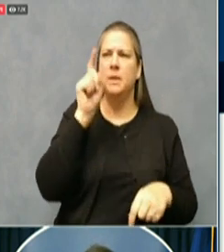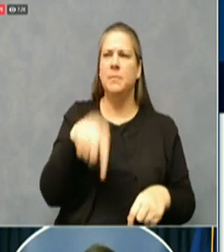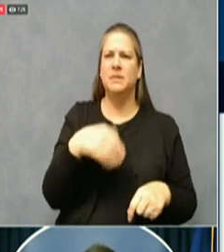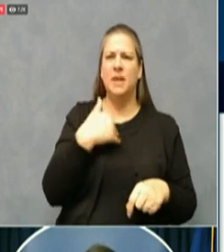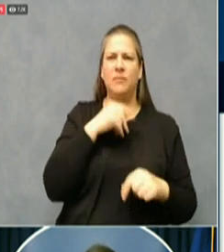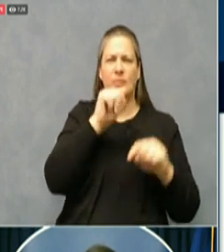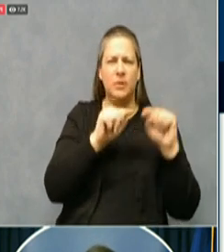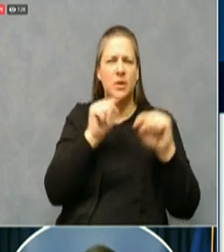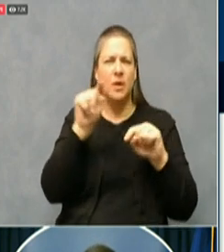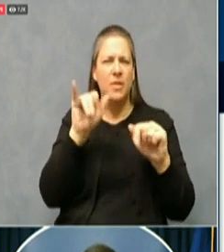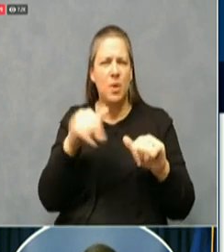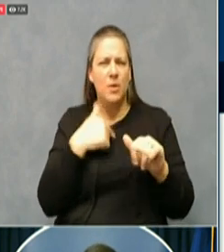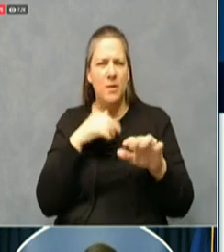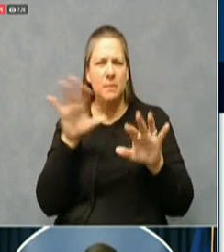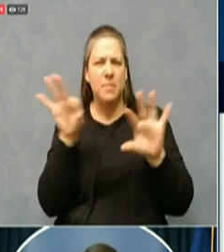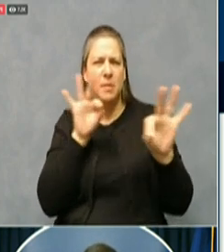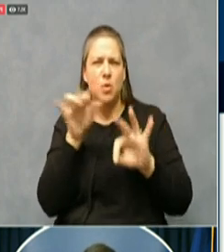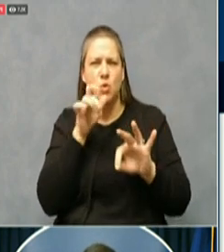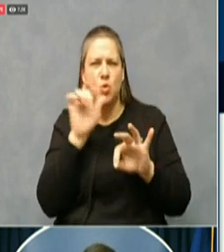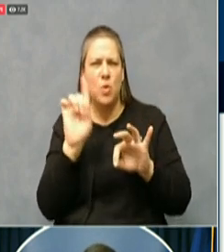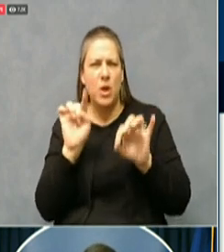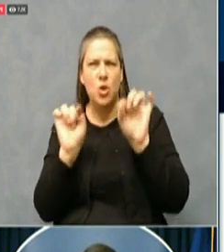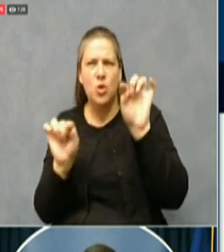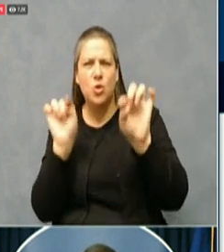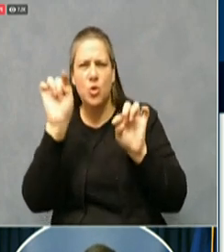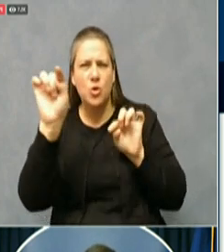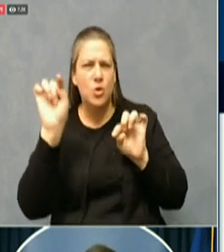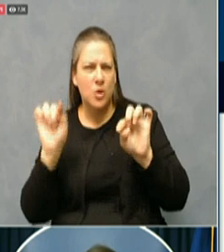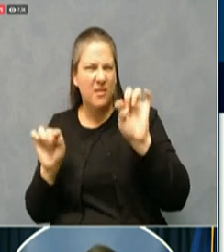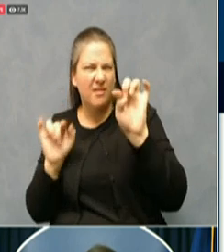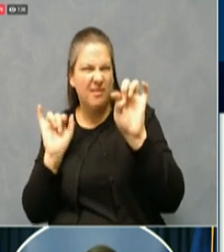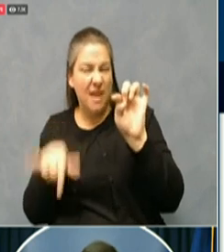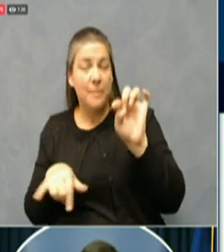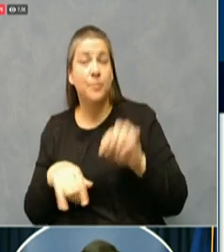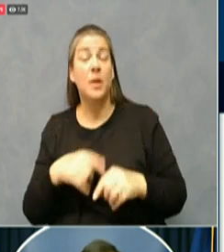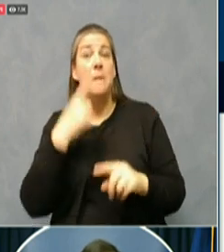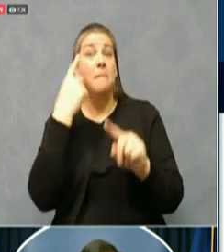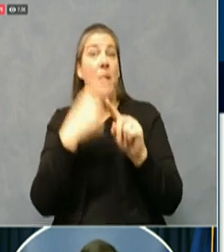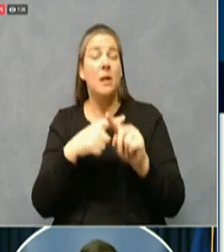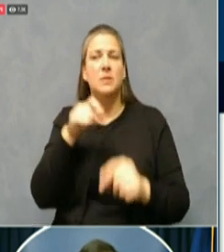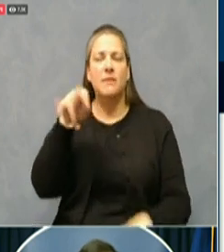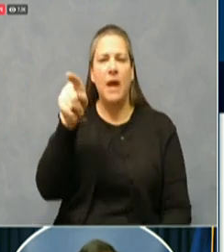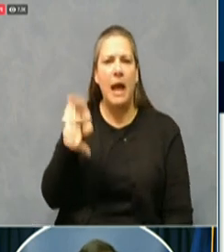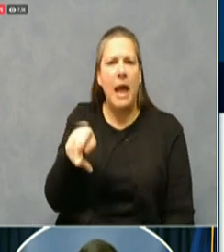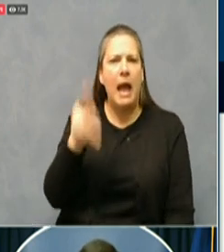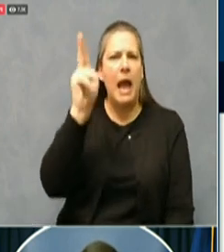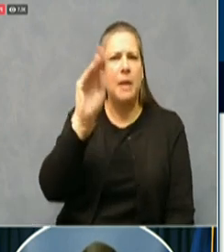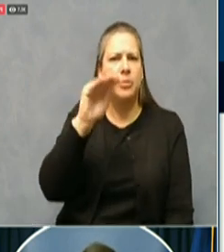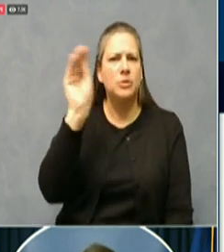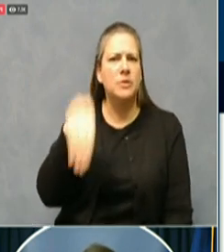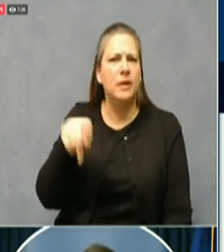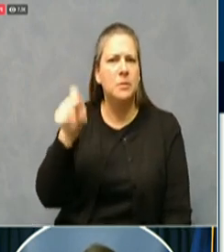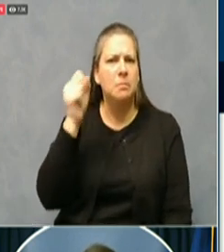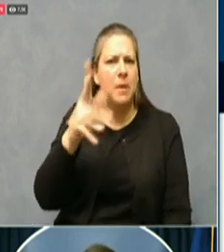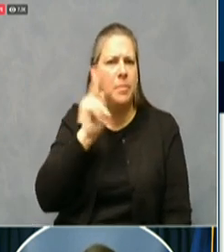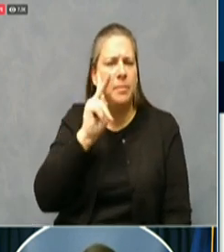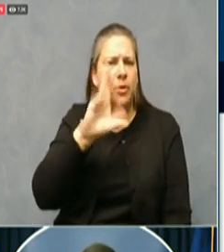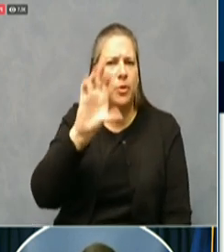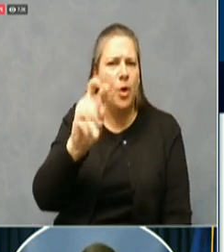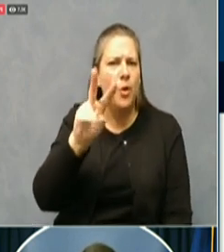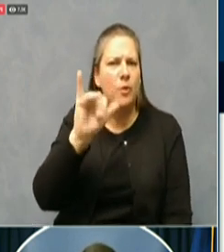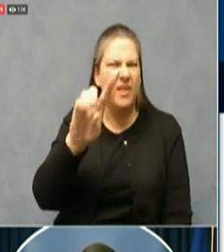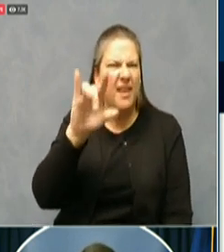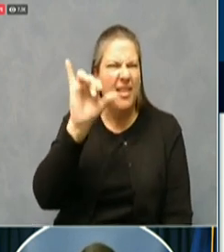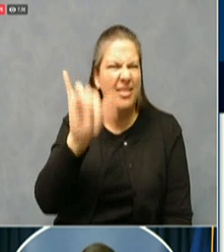areas. And we also looked at high incident rate sites. So here is the list. It's